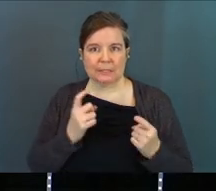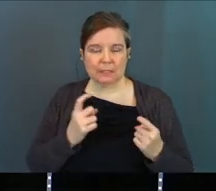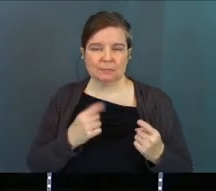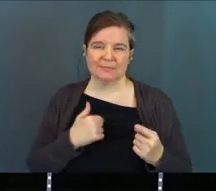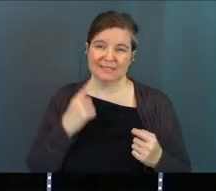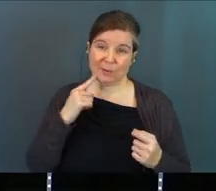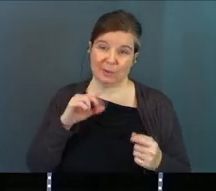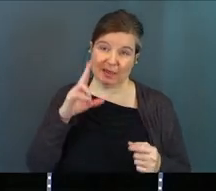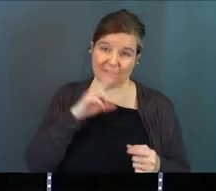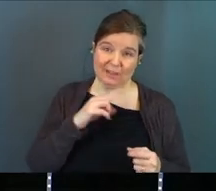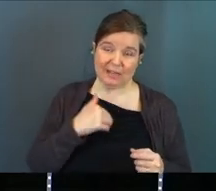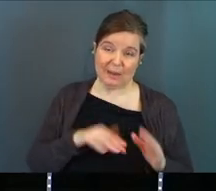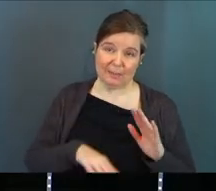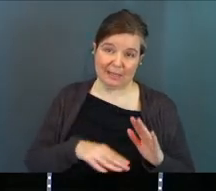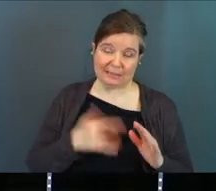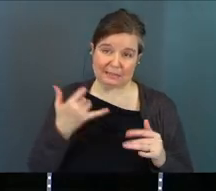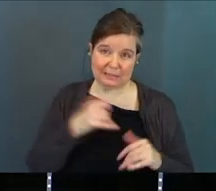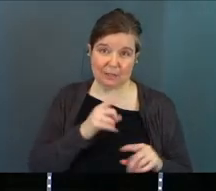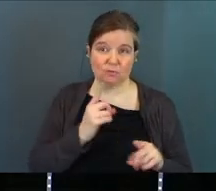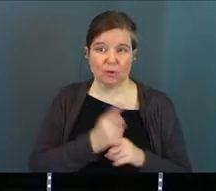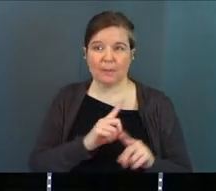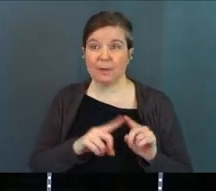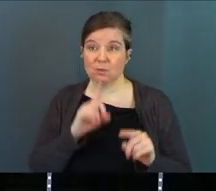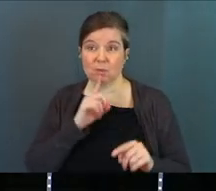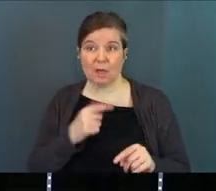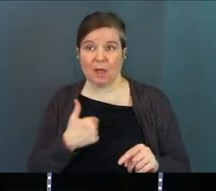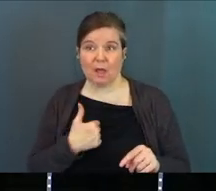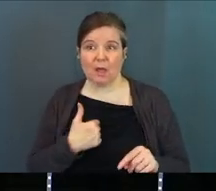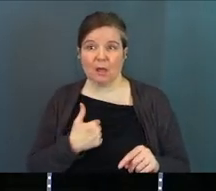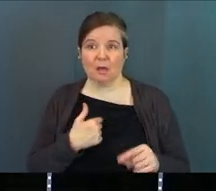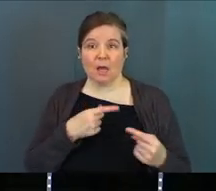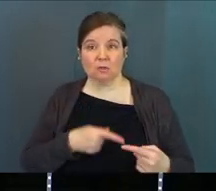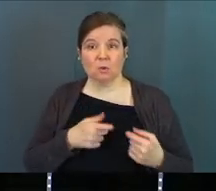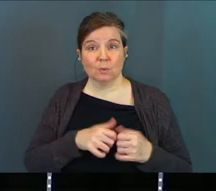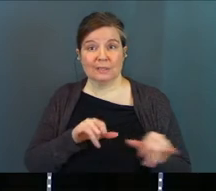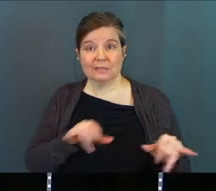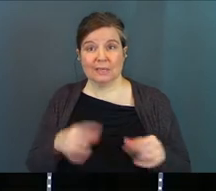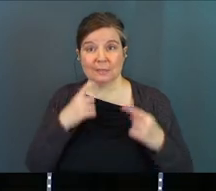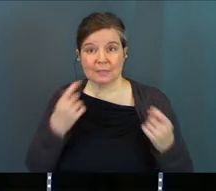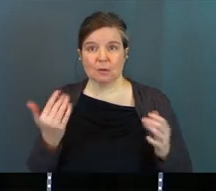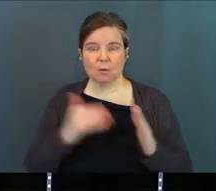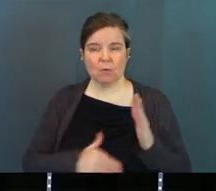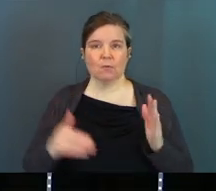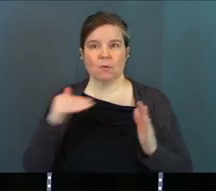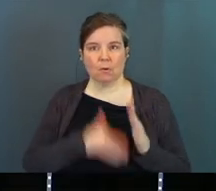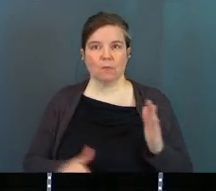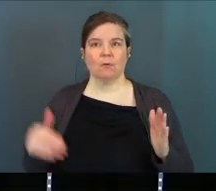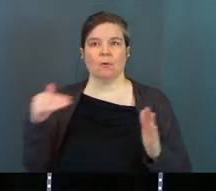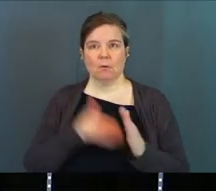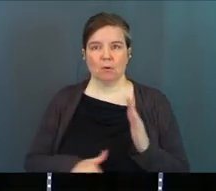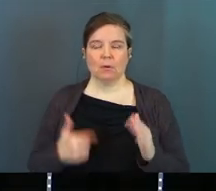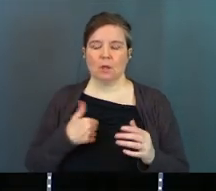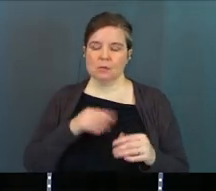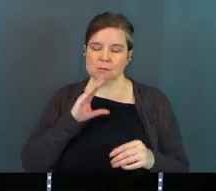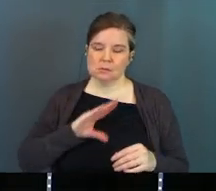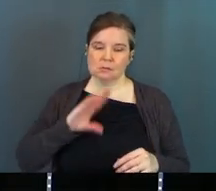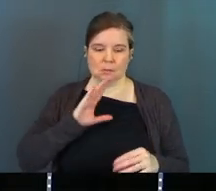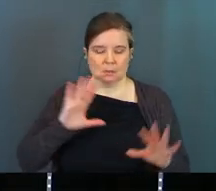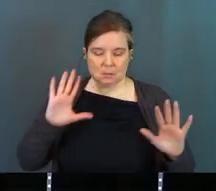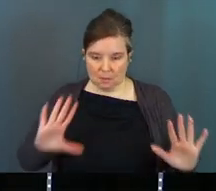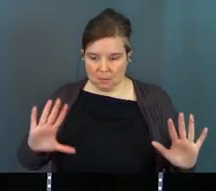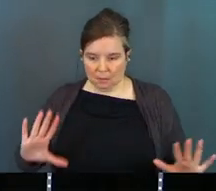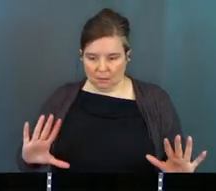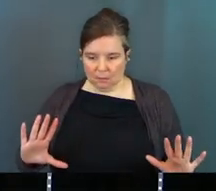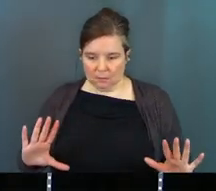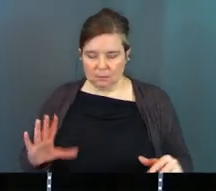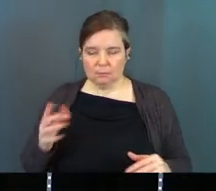It sounds really funny and basic and silly, right? But it's real. It's like I struggled with the same sin over and over and over again, and I was frustrated. It's like, God,